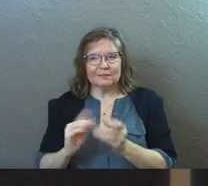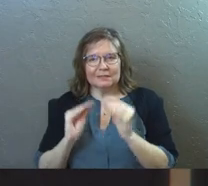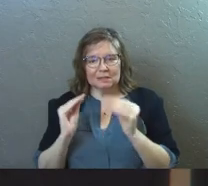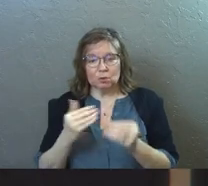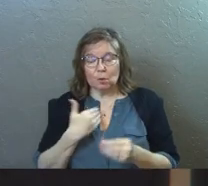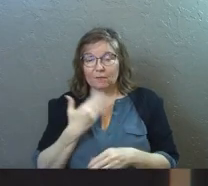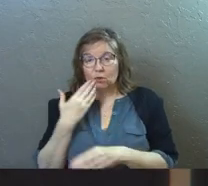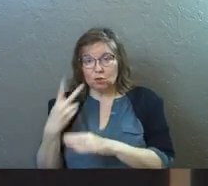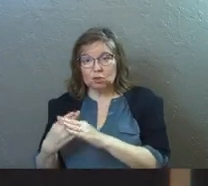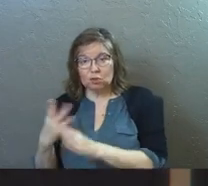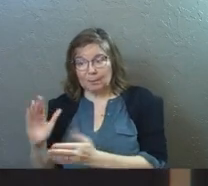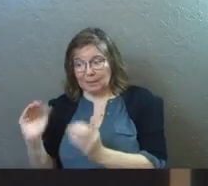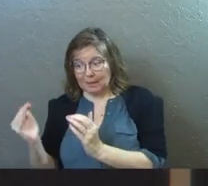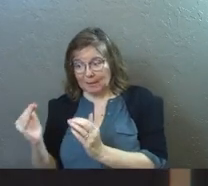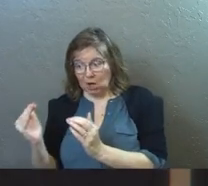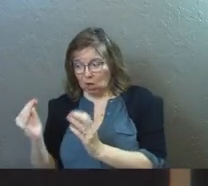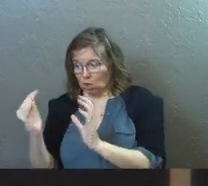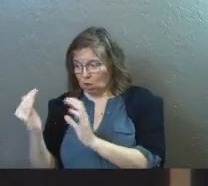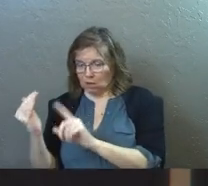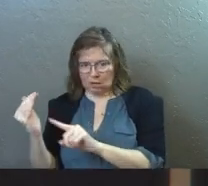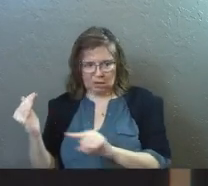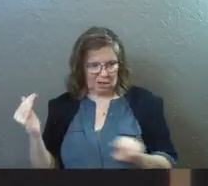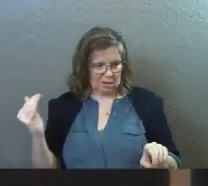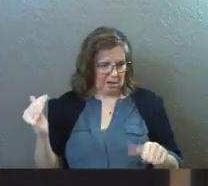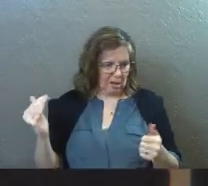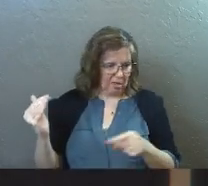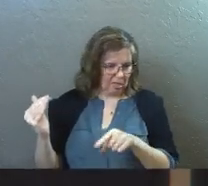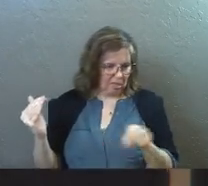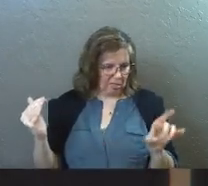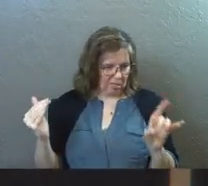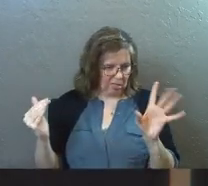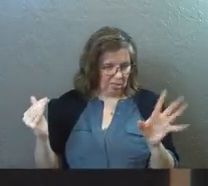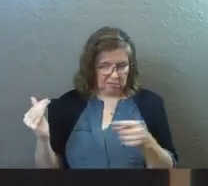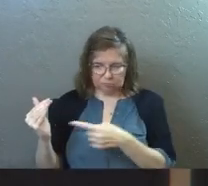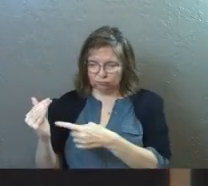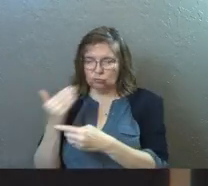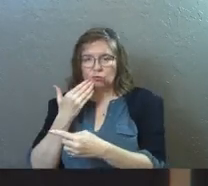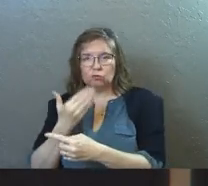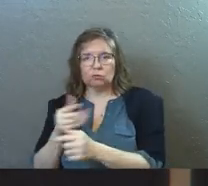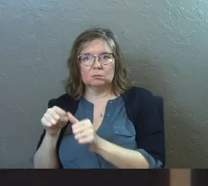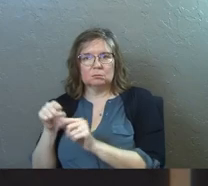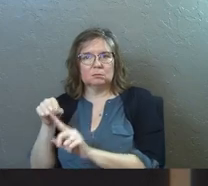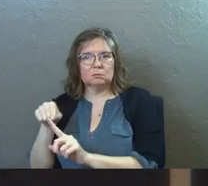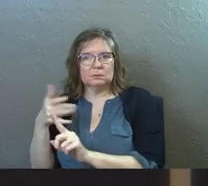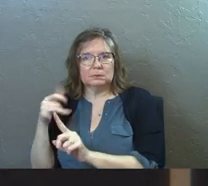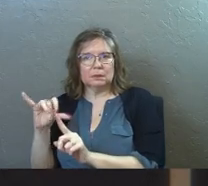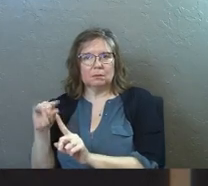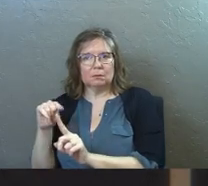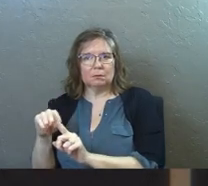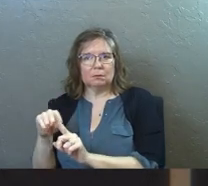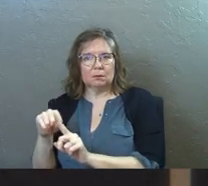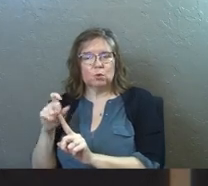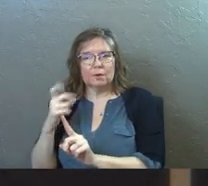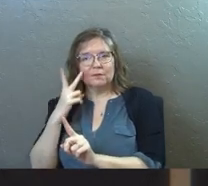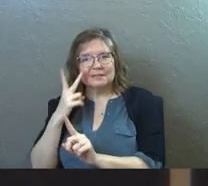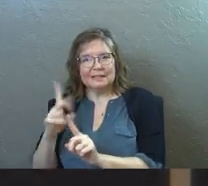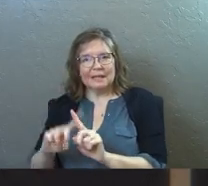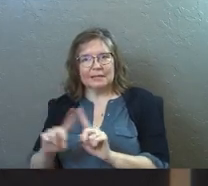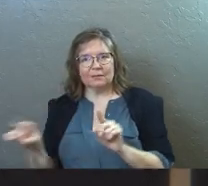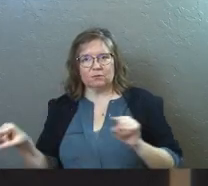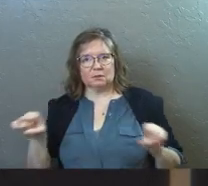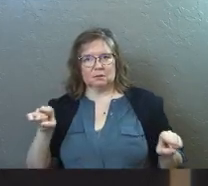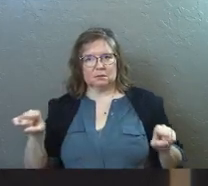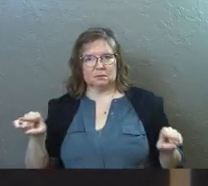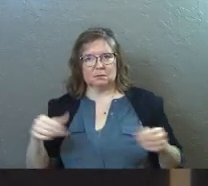Is you've got the good shepherd compared to all the other stuff that happened and went down in your life. And you've got to start seeing that